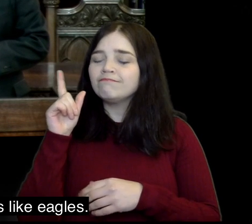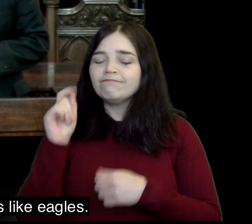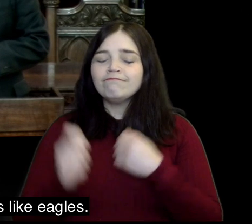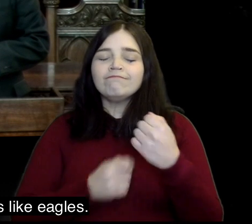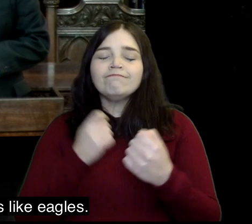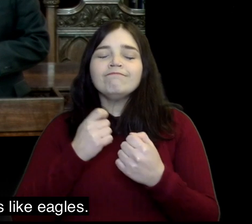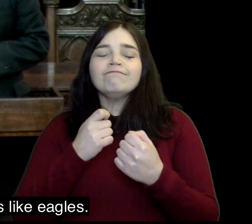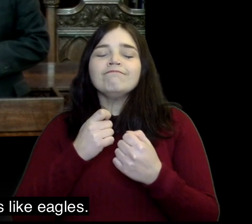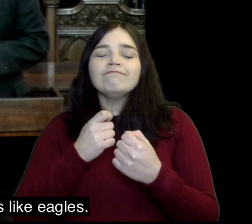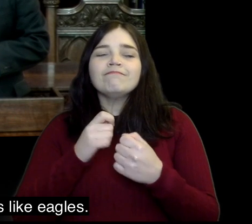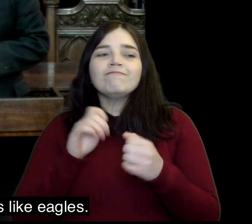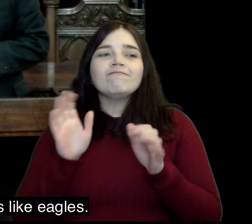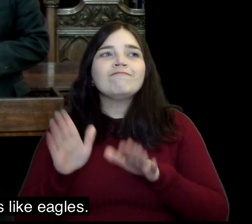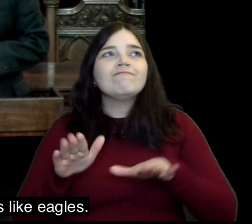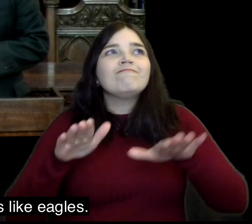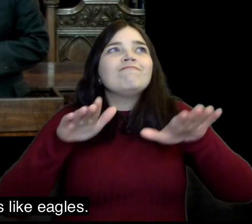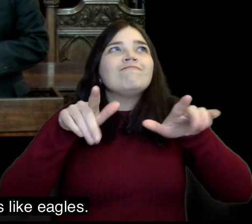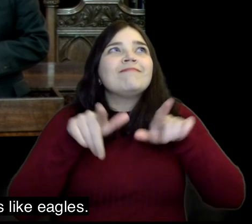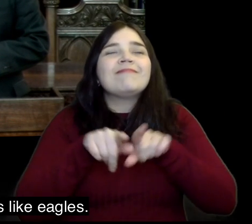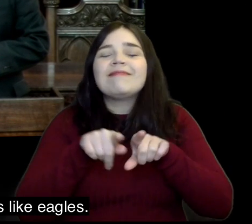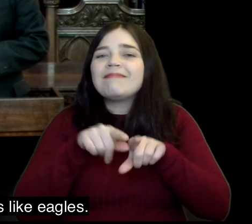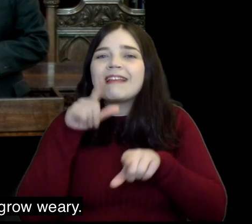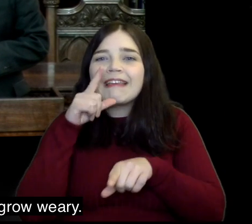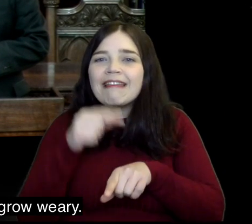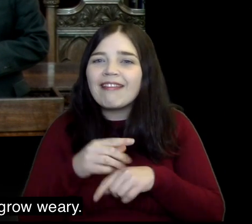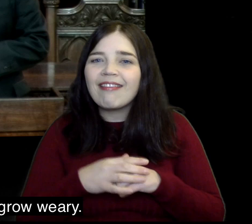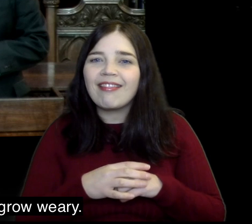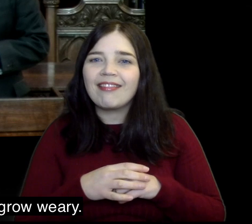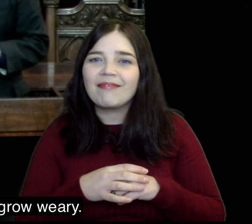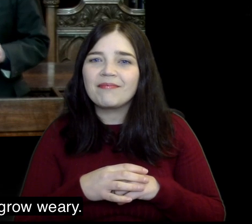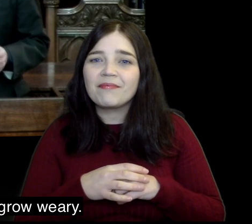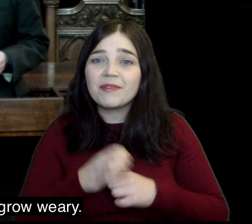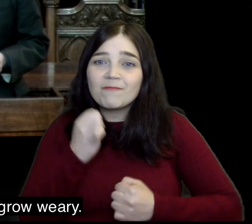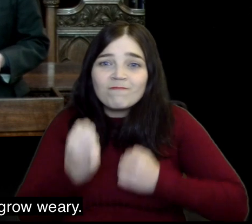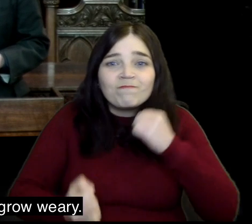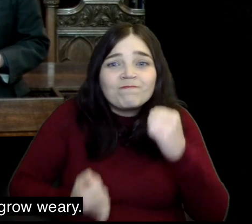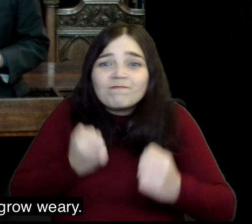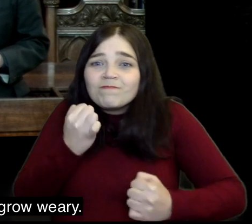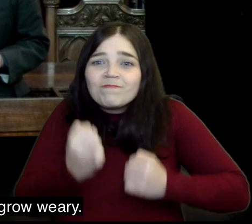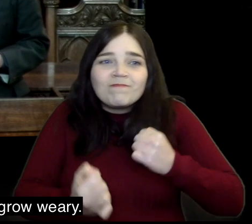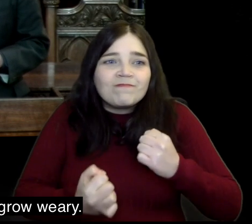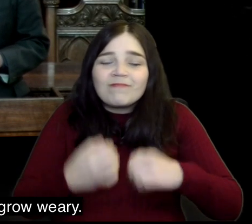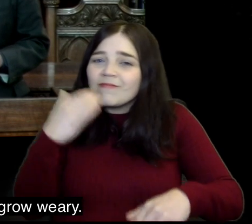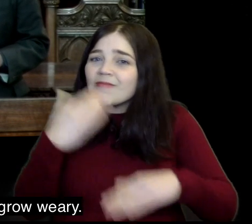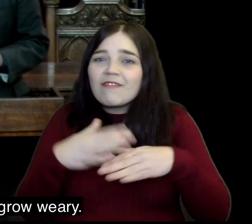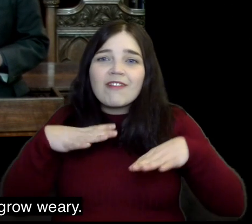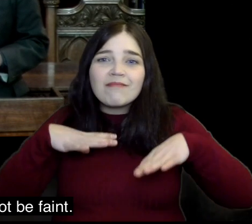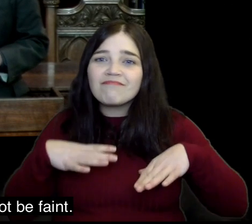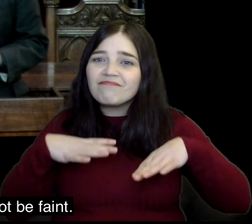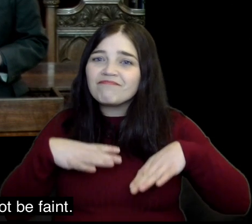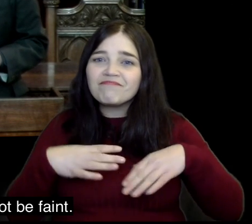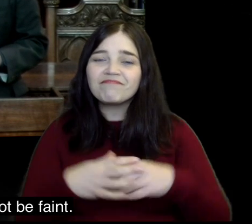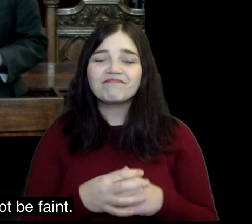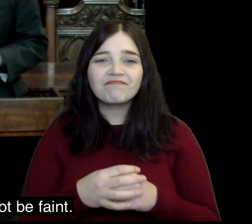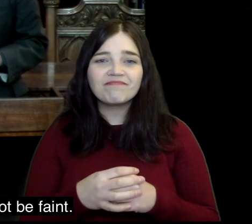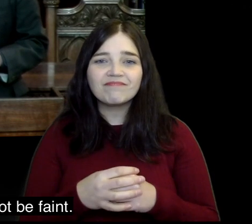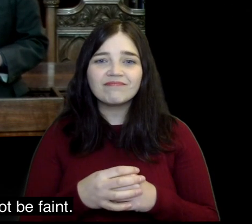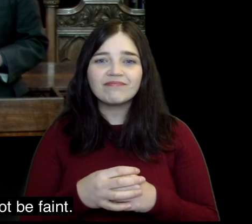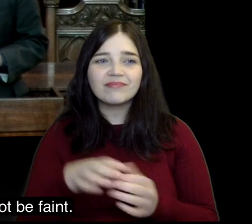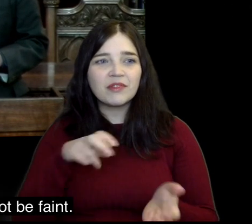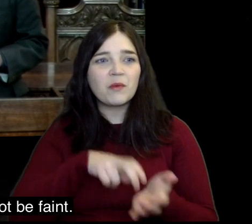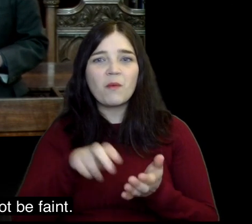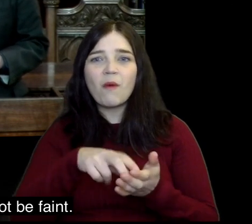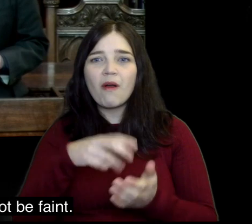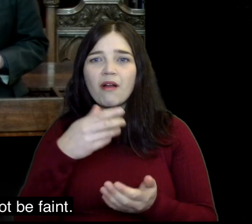They will soar on wings like eagles. They will run and not grow weary. They will walk